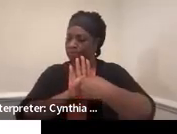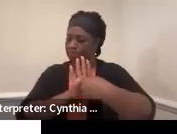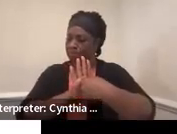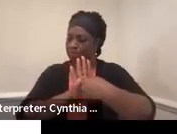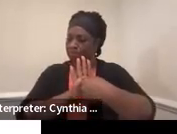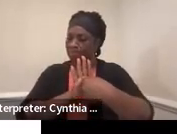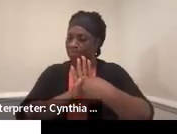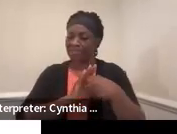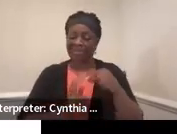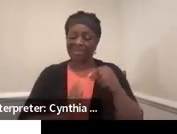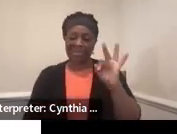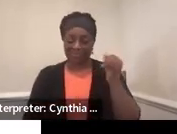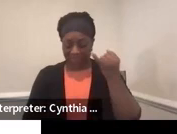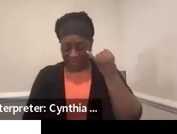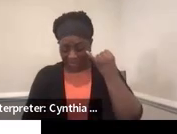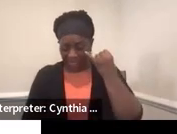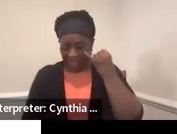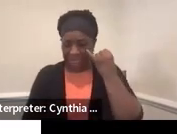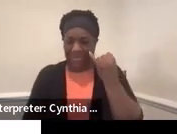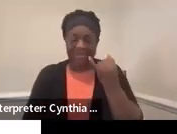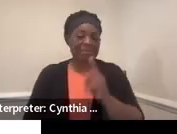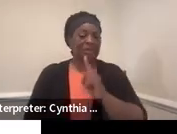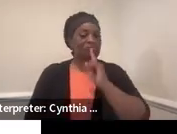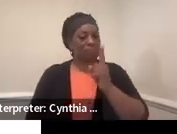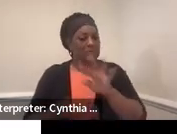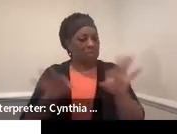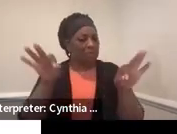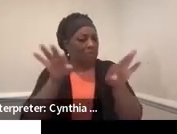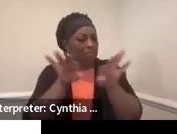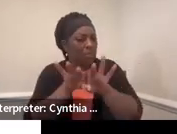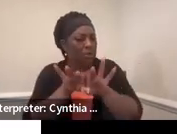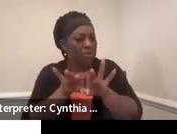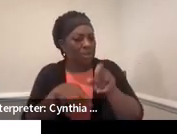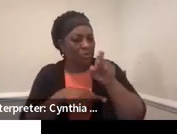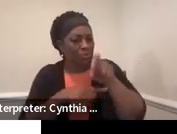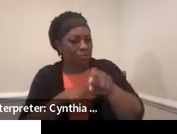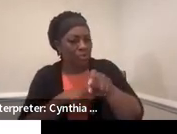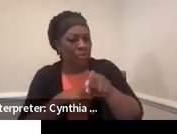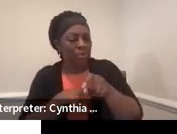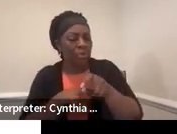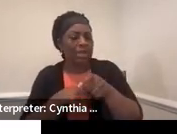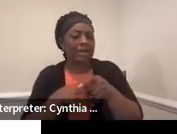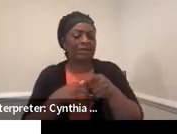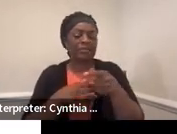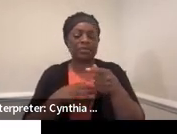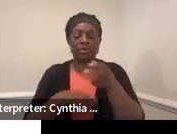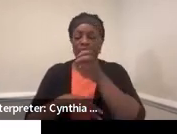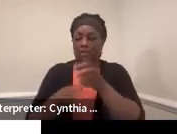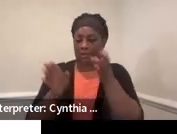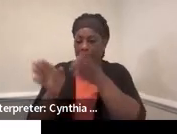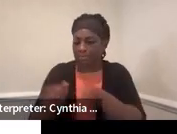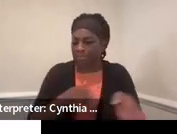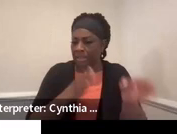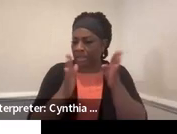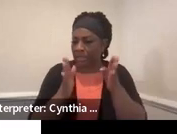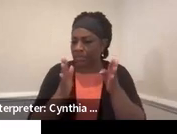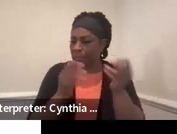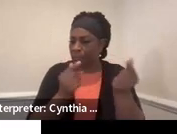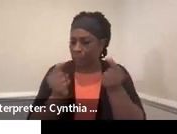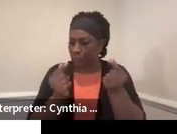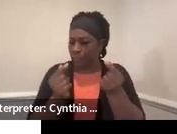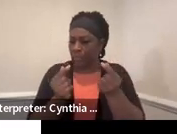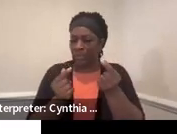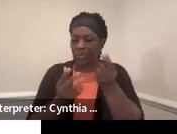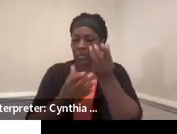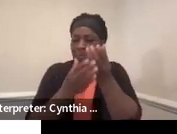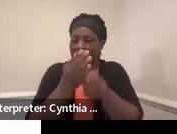if you're, it's just really important to make sure that as you're doing your transition planning, you're not missing